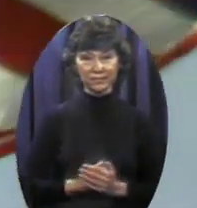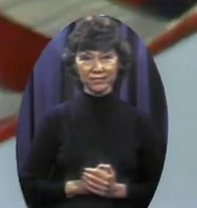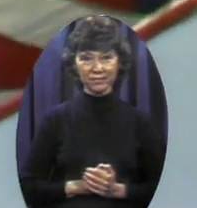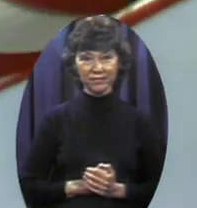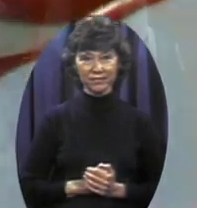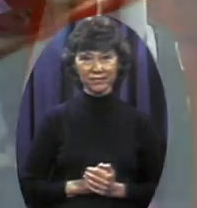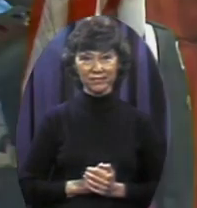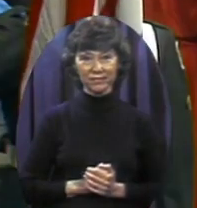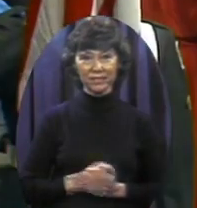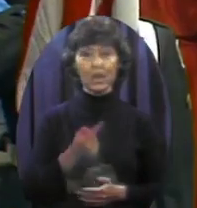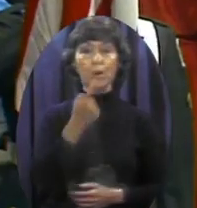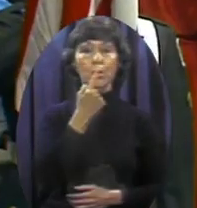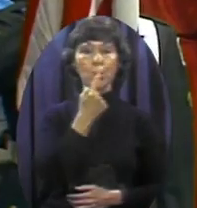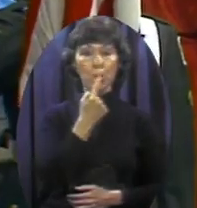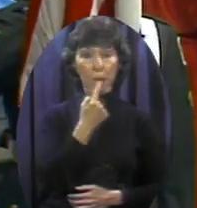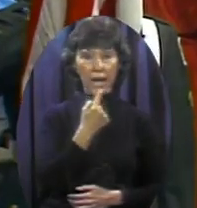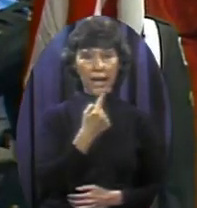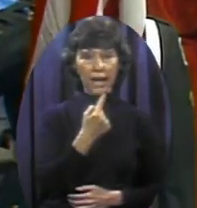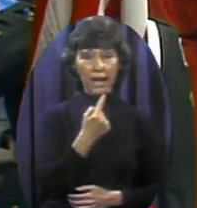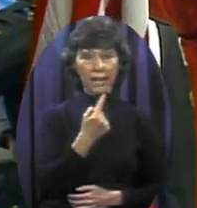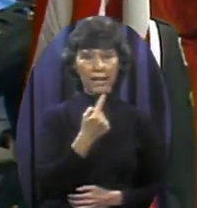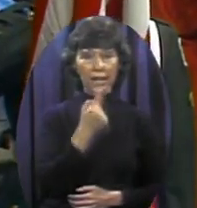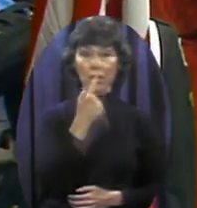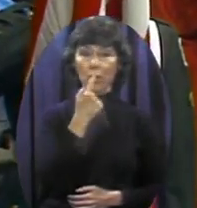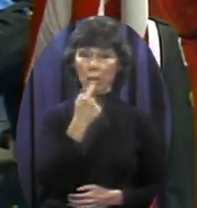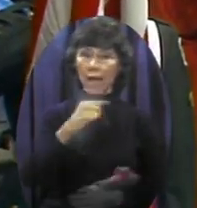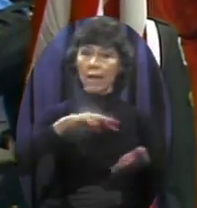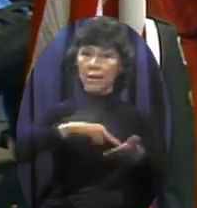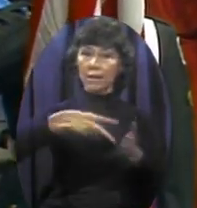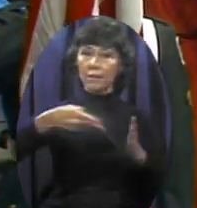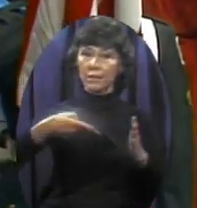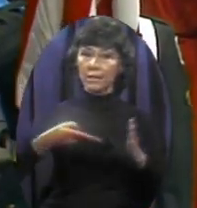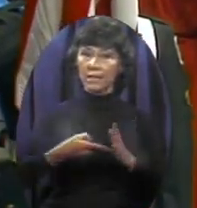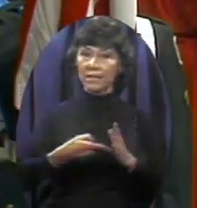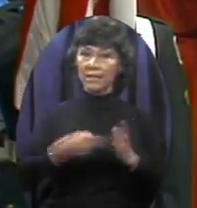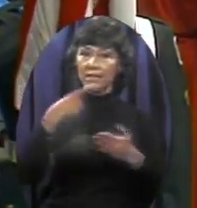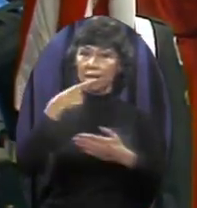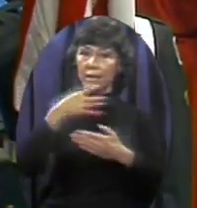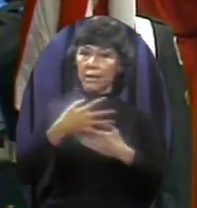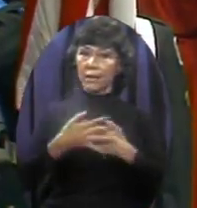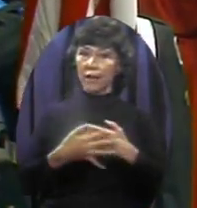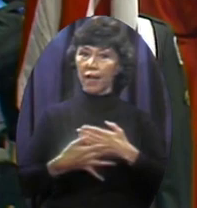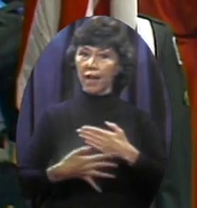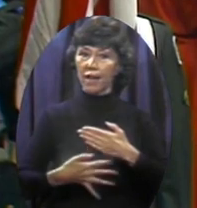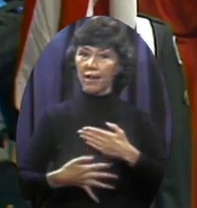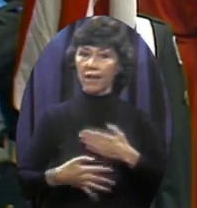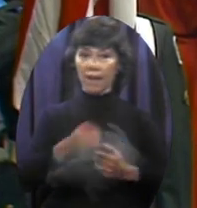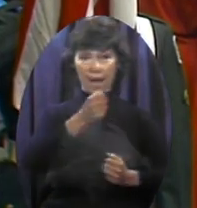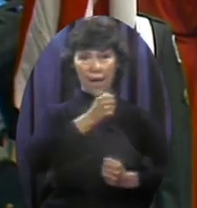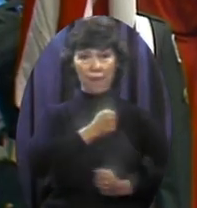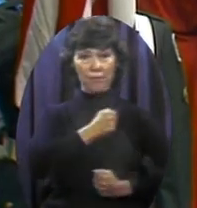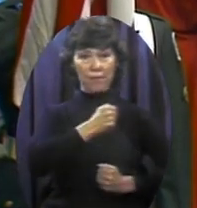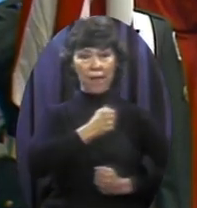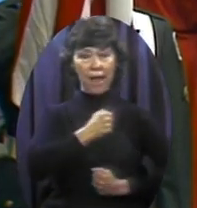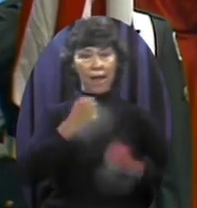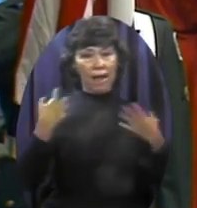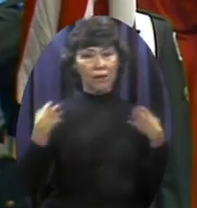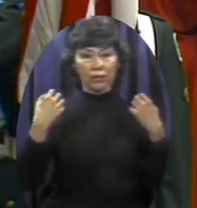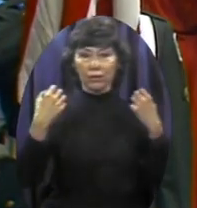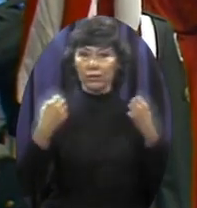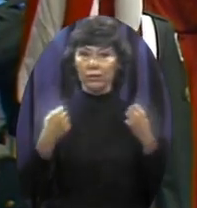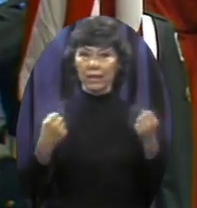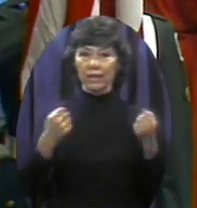¶ Red, and ¶ Red is for blood ¶ ¶ The blood of patriots ¶ ¶